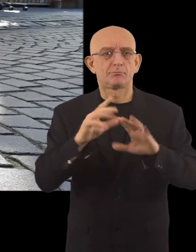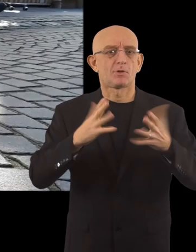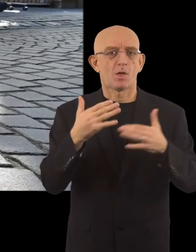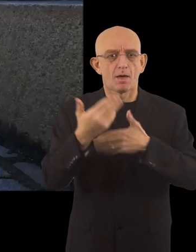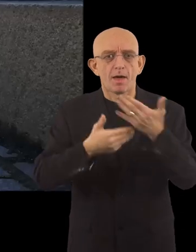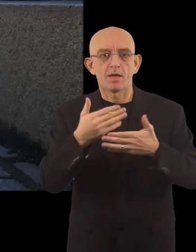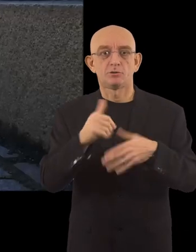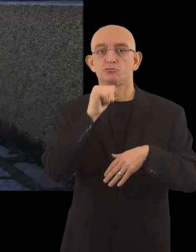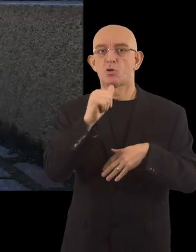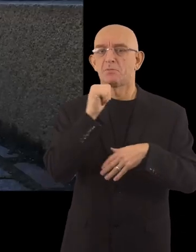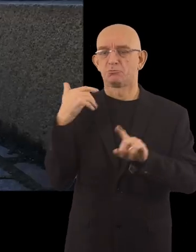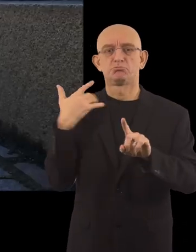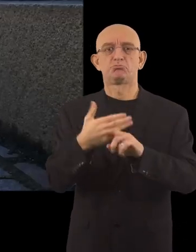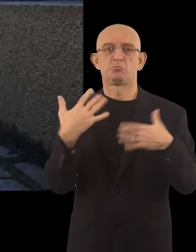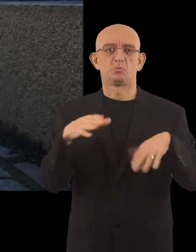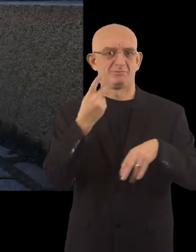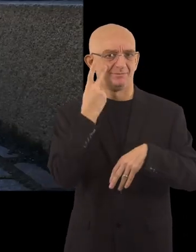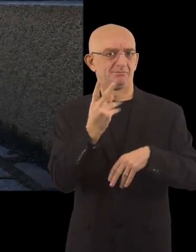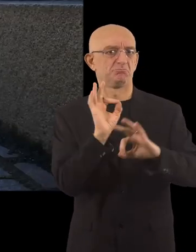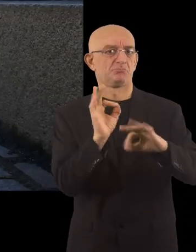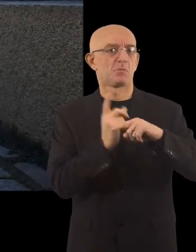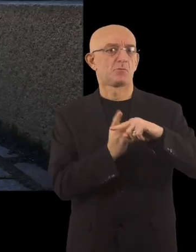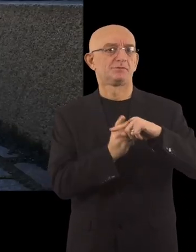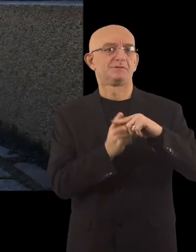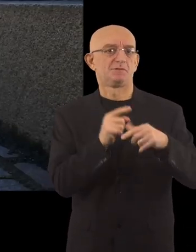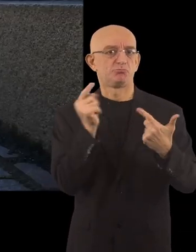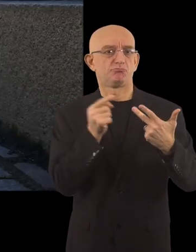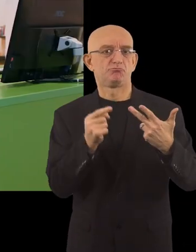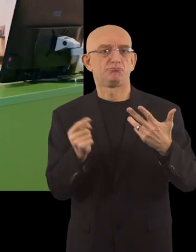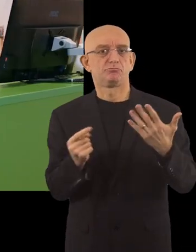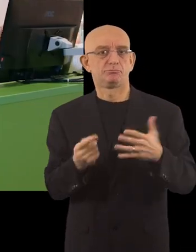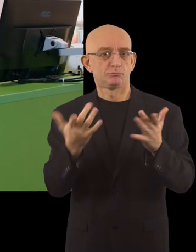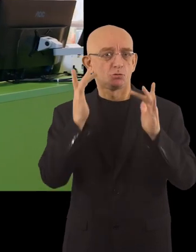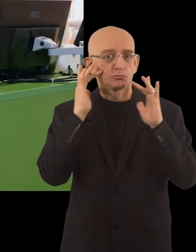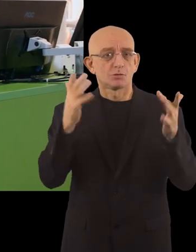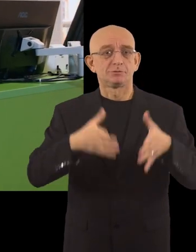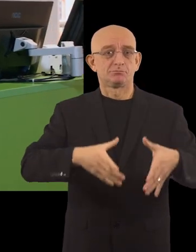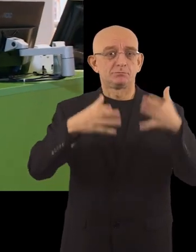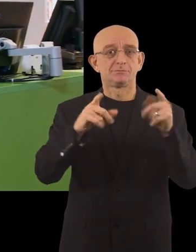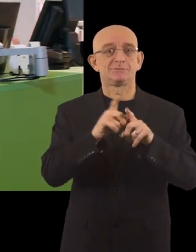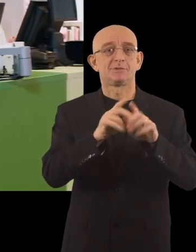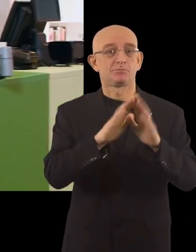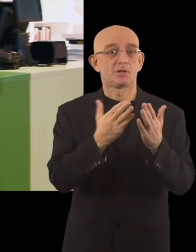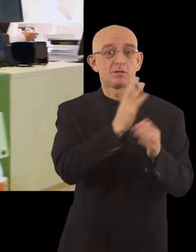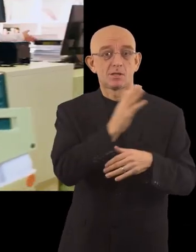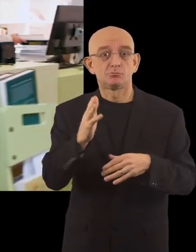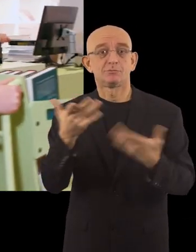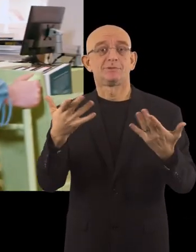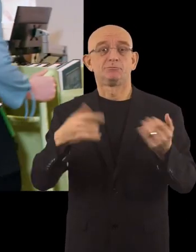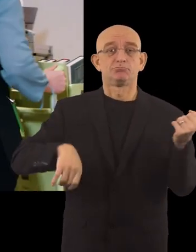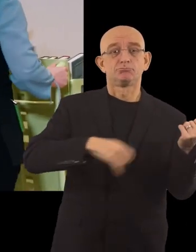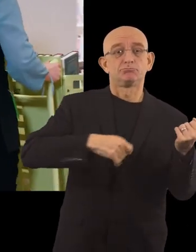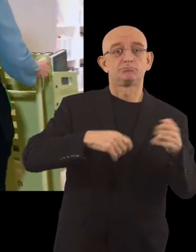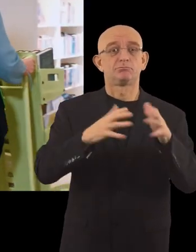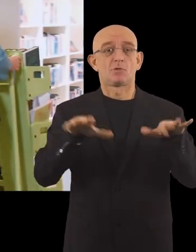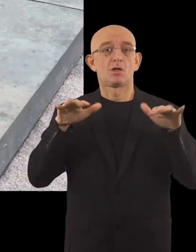and infrastructures, Jönköping has seen positive results. Cultural buildings such as the library and concert hall